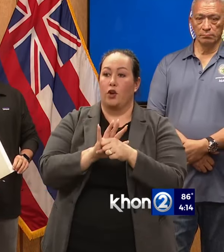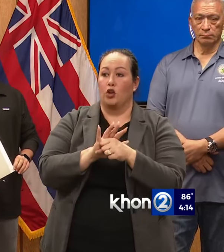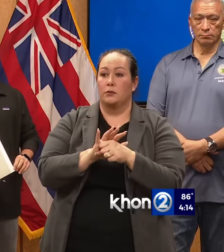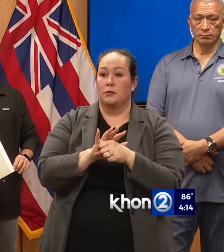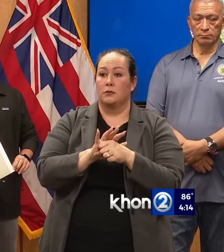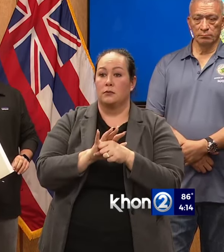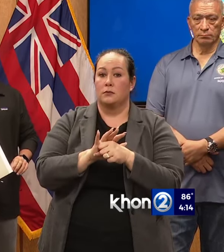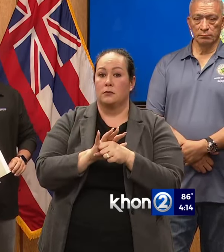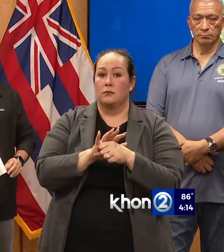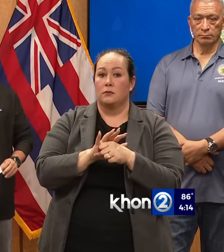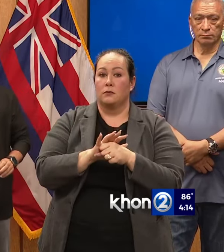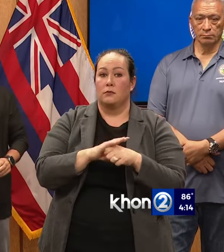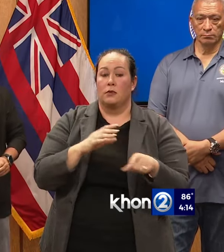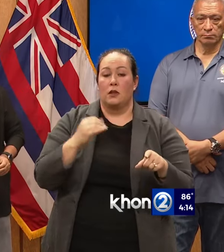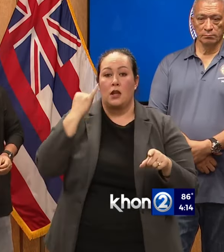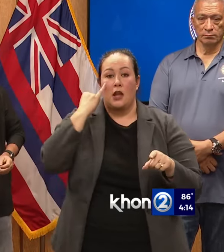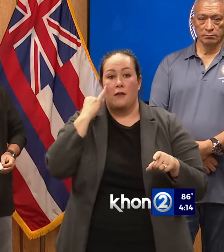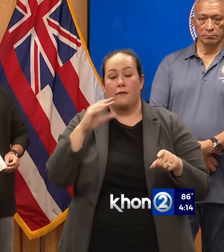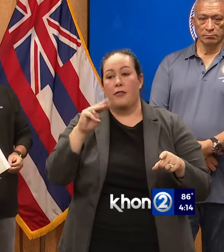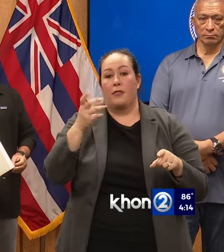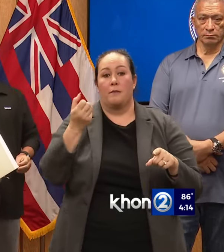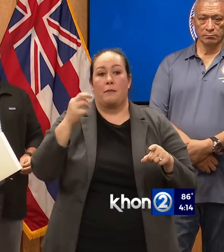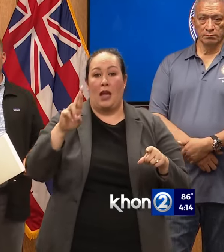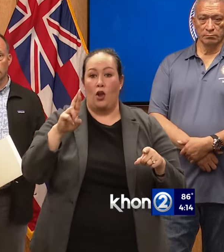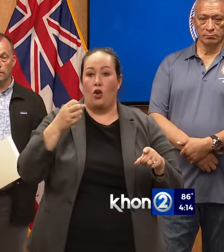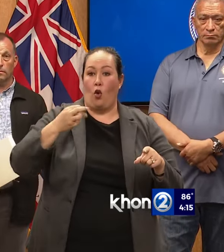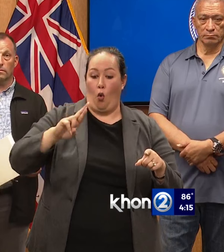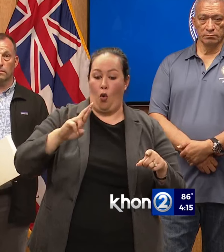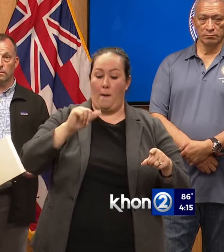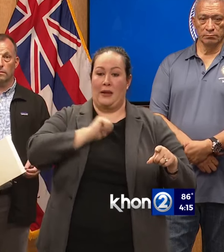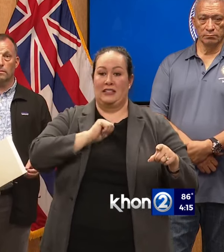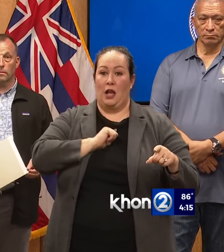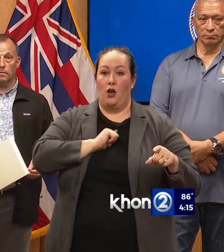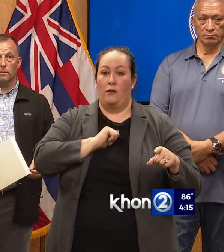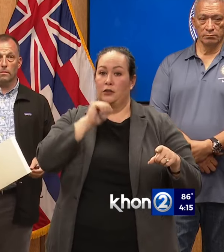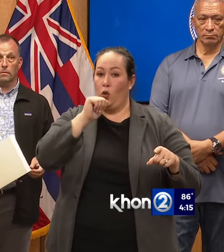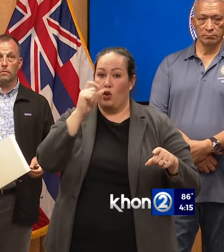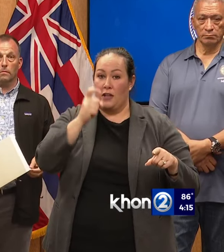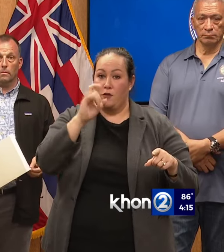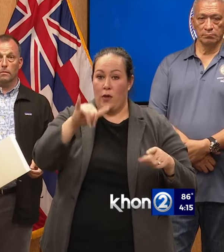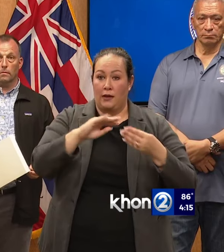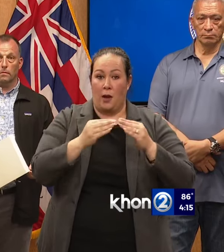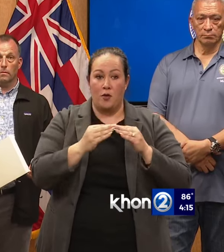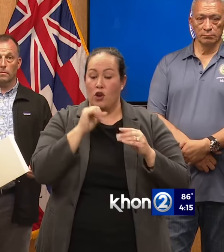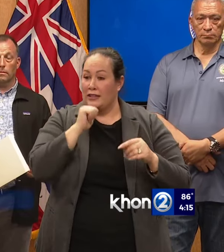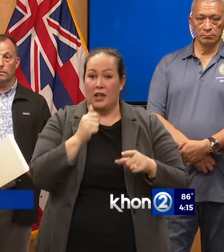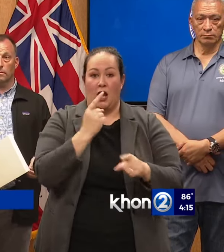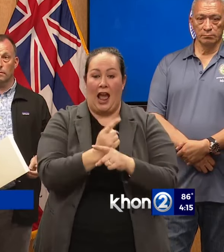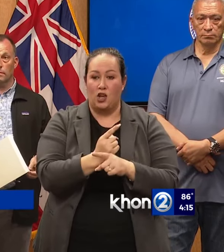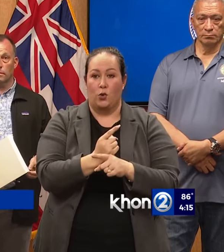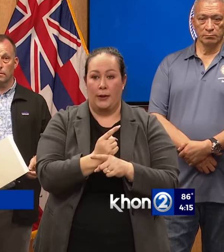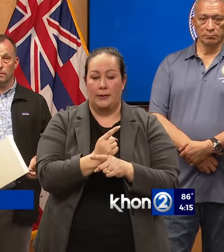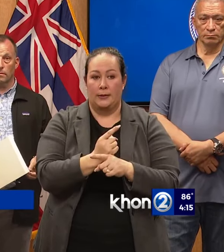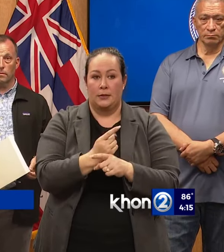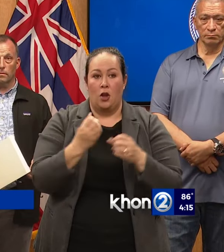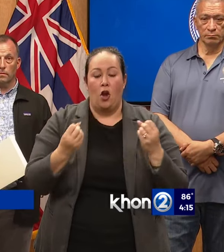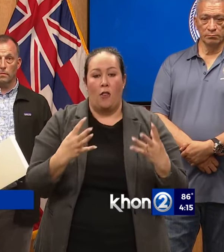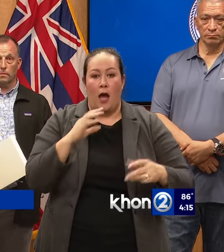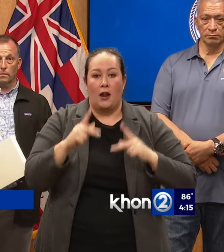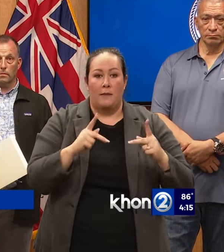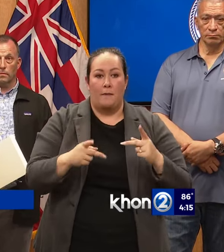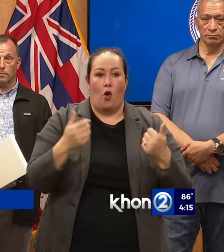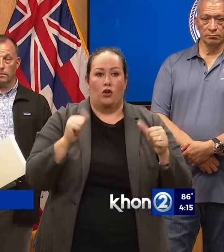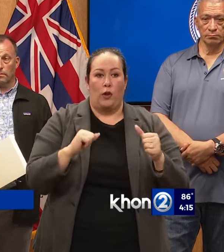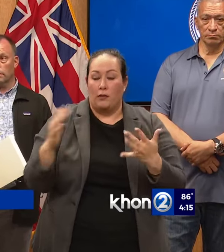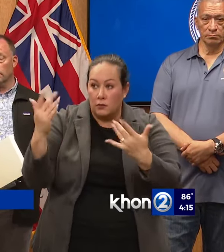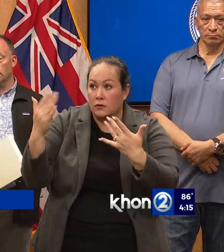If the mayor or myself do not give you that number, it's not accurate. There's a lot of people that are in a rush to get news